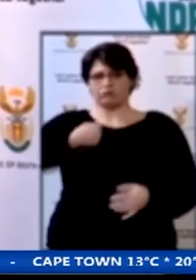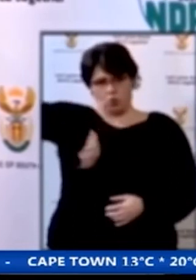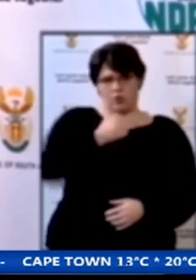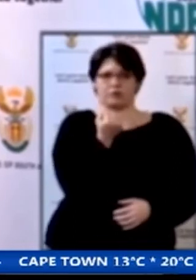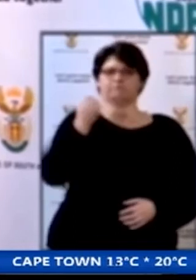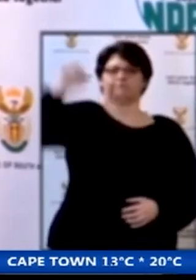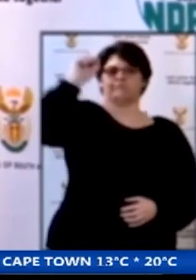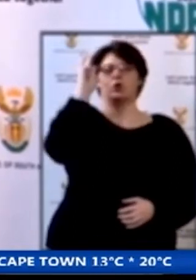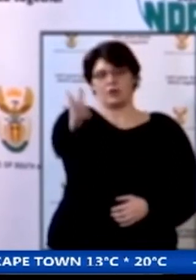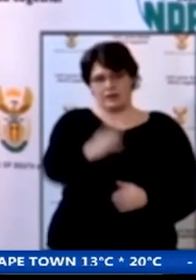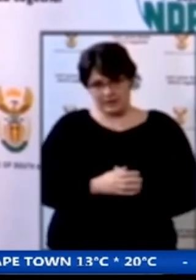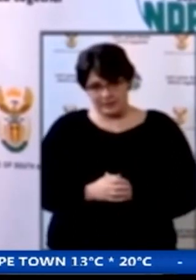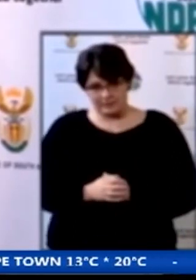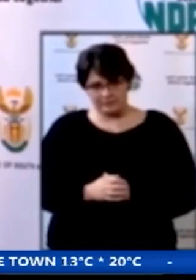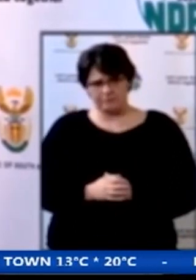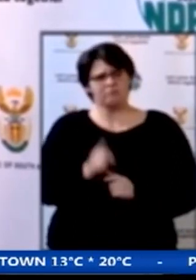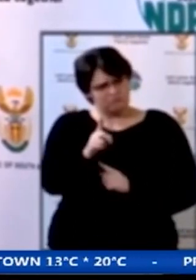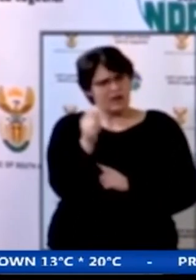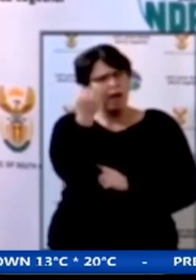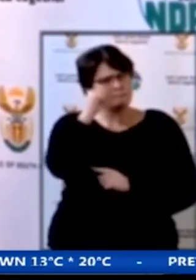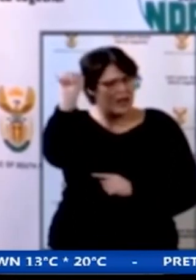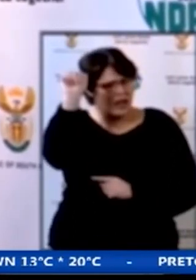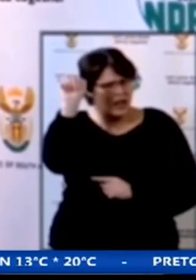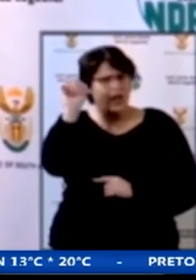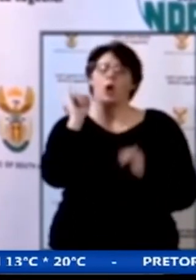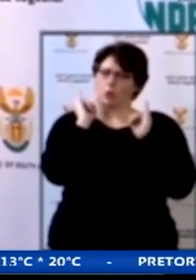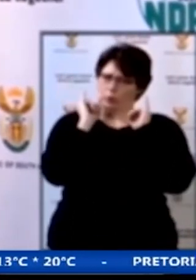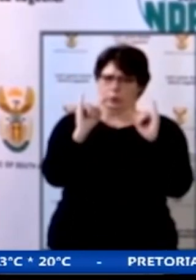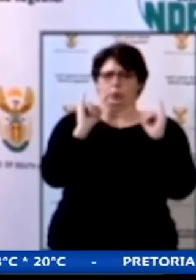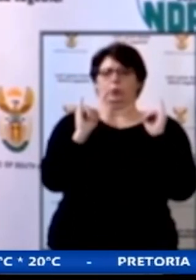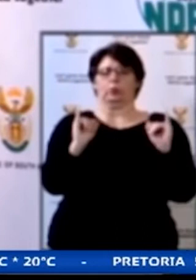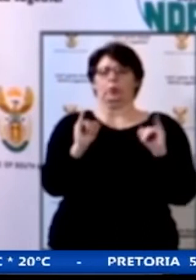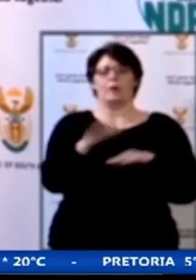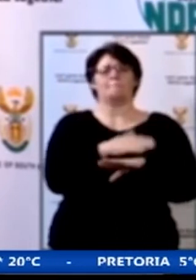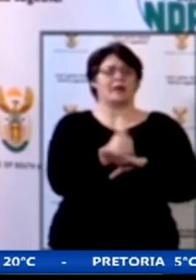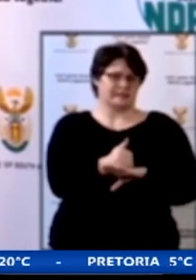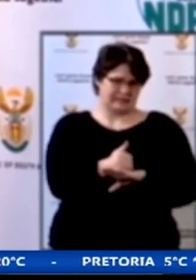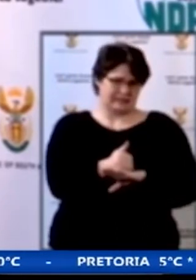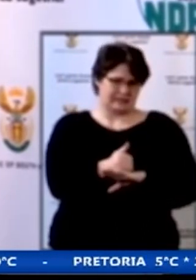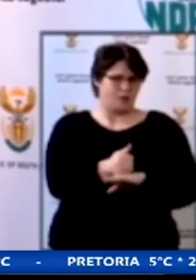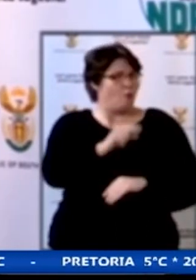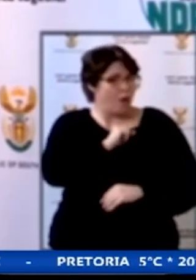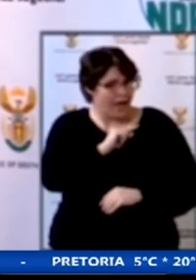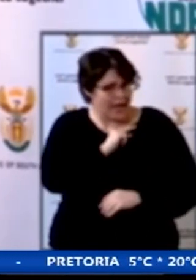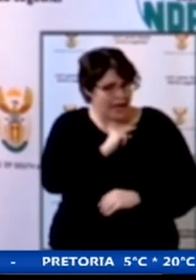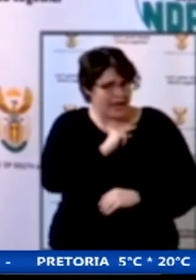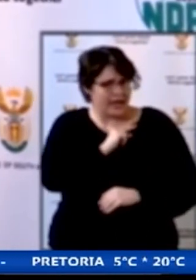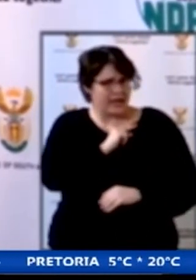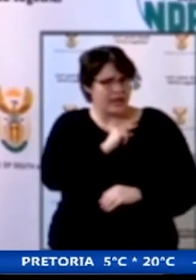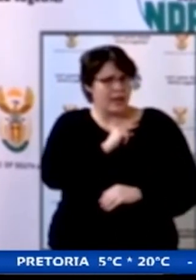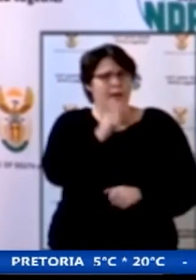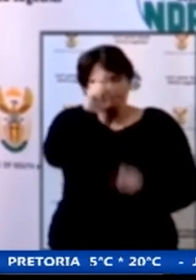government will ask that its appeal be heard on an urgent basis so that all of us can obtain